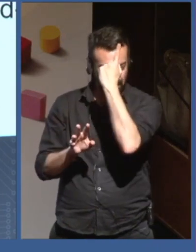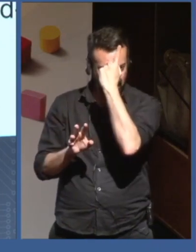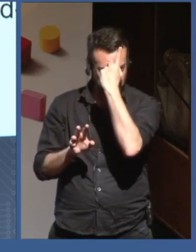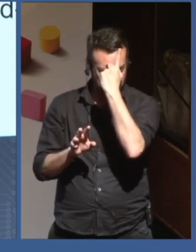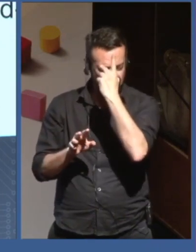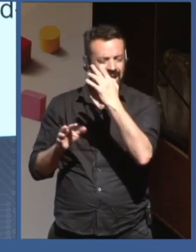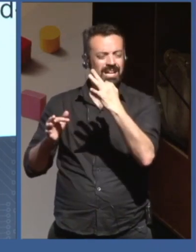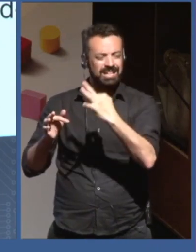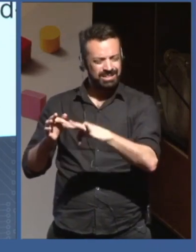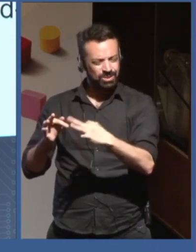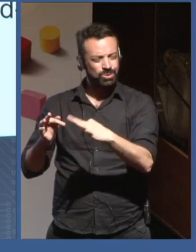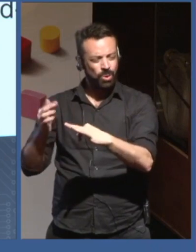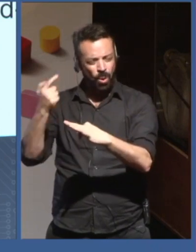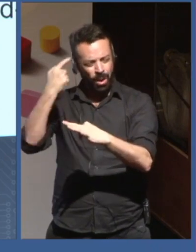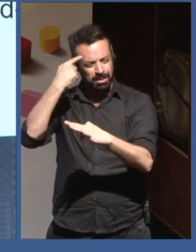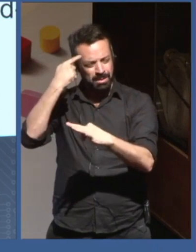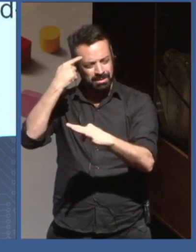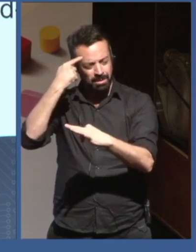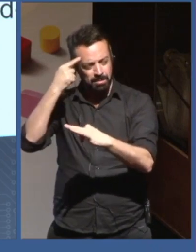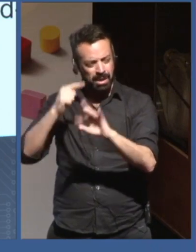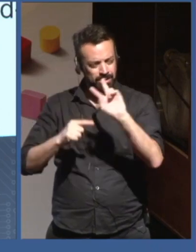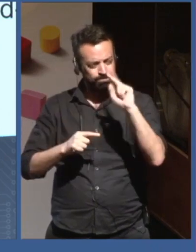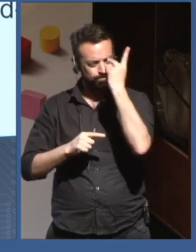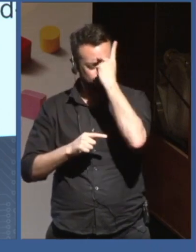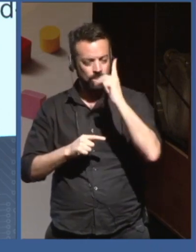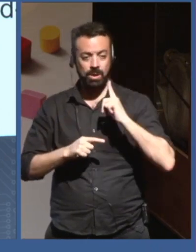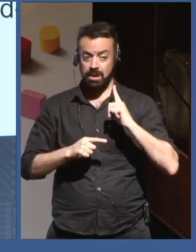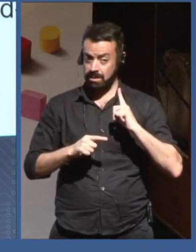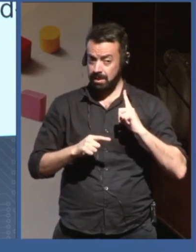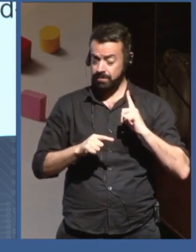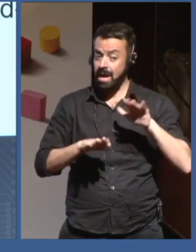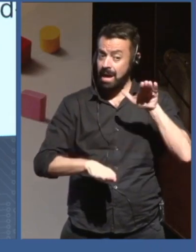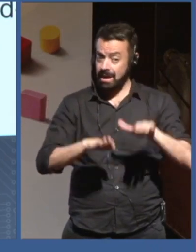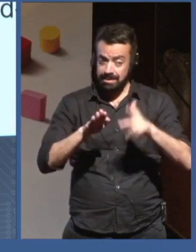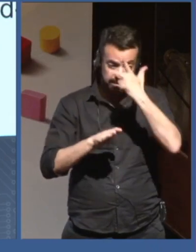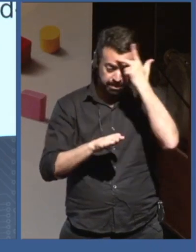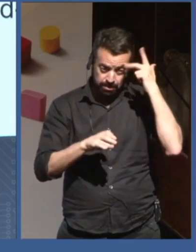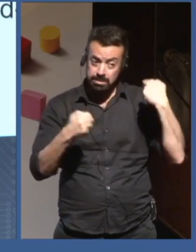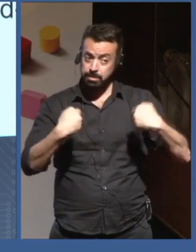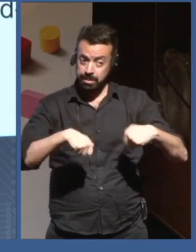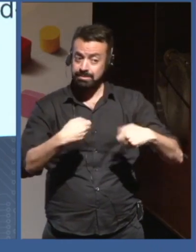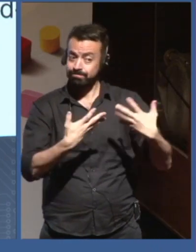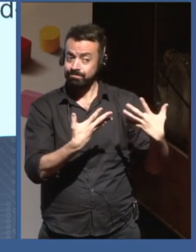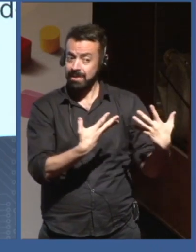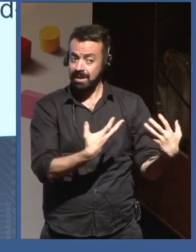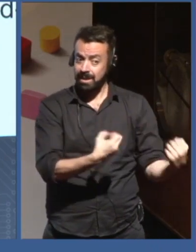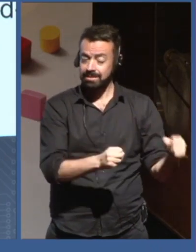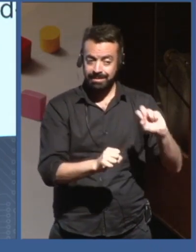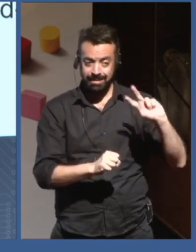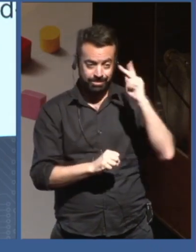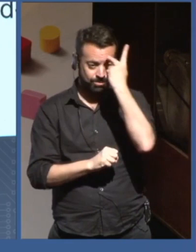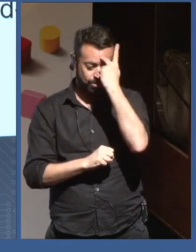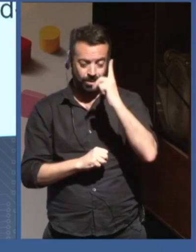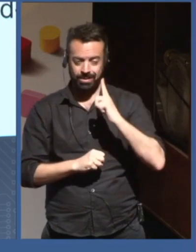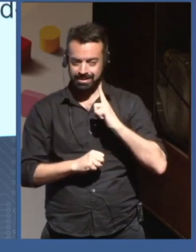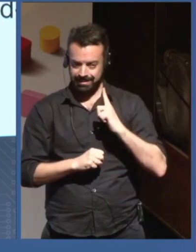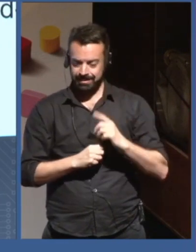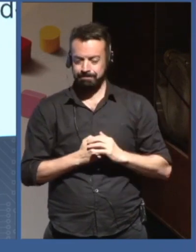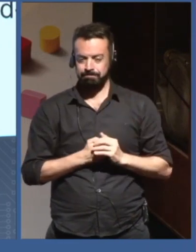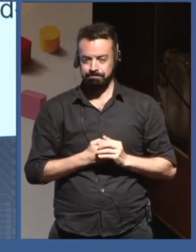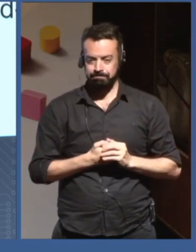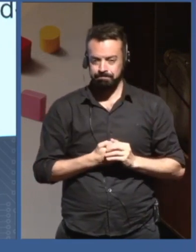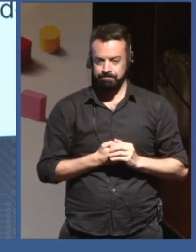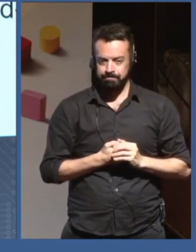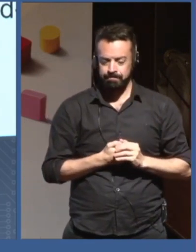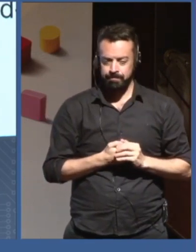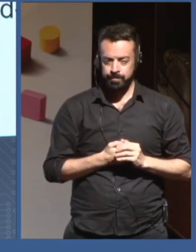we have this other, you know, piece of pie. Even if we know that it's not rational that we should not eat this fifth piece of